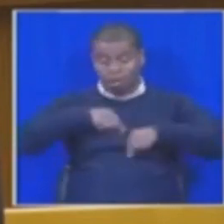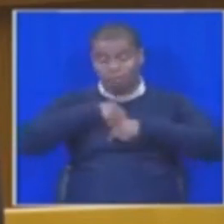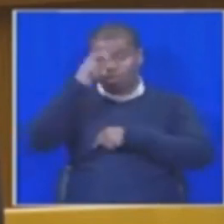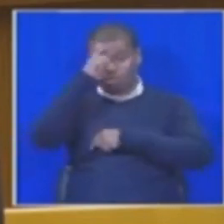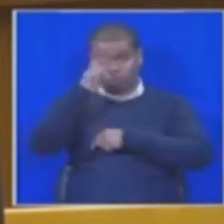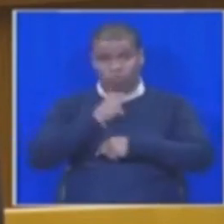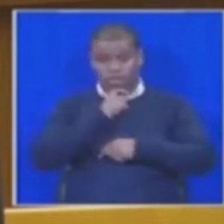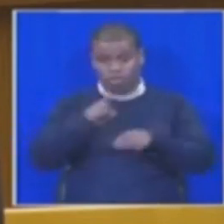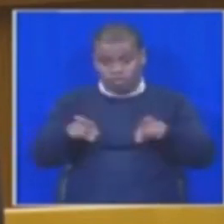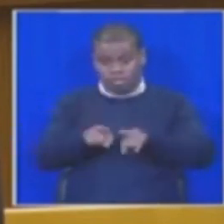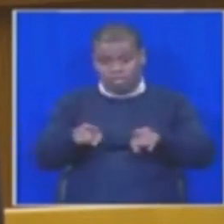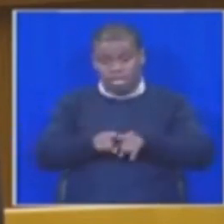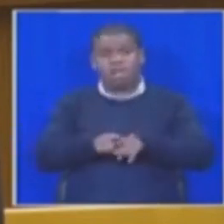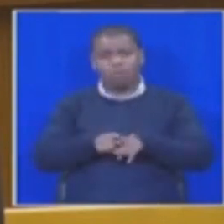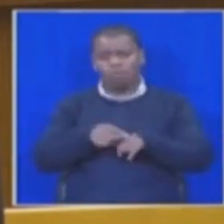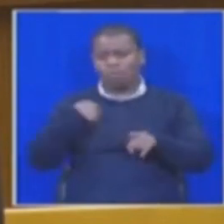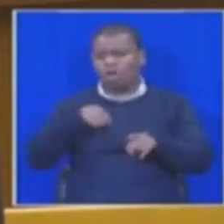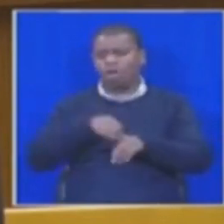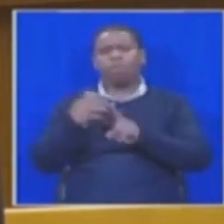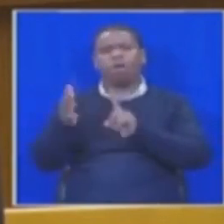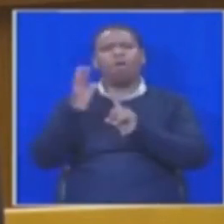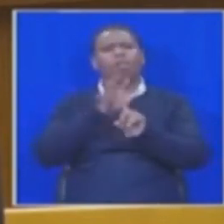advantage of our kindness.